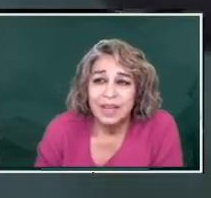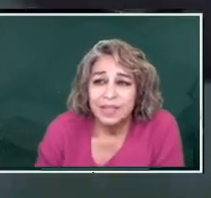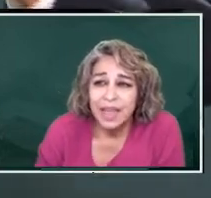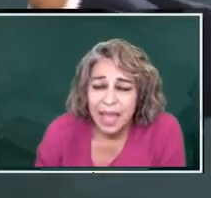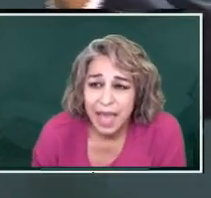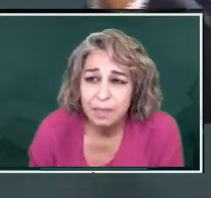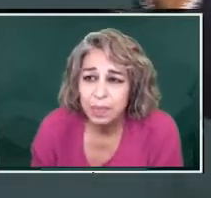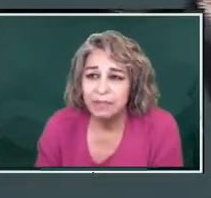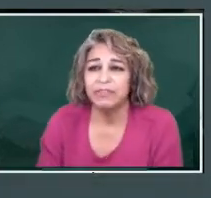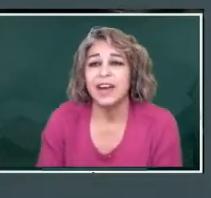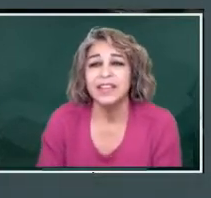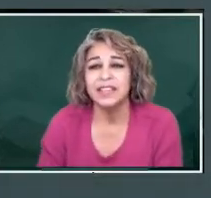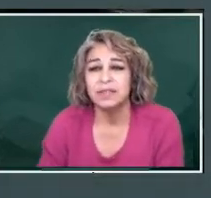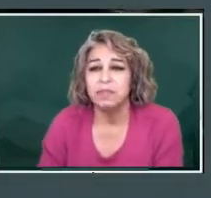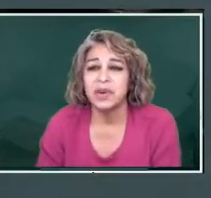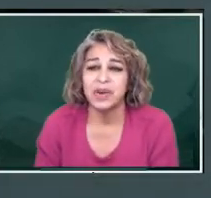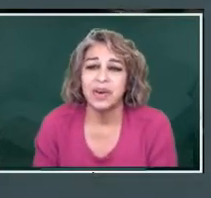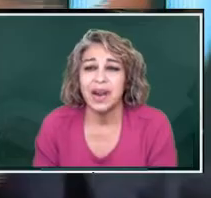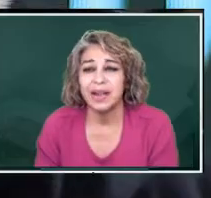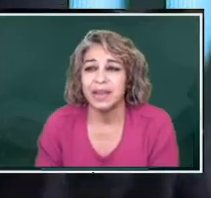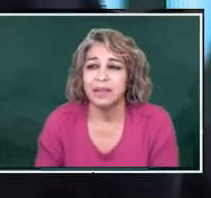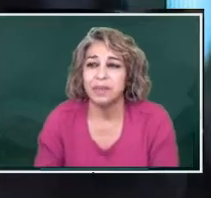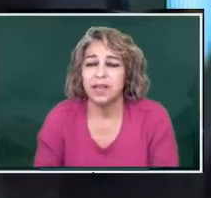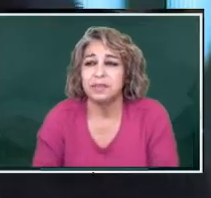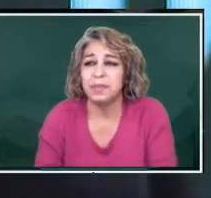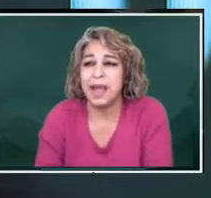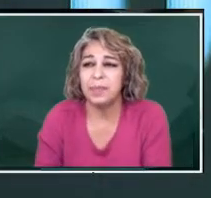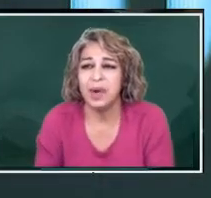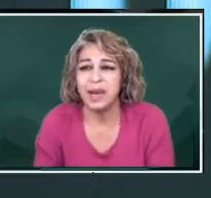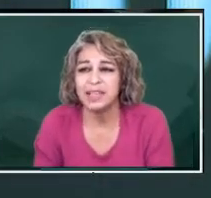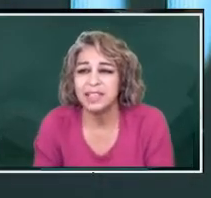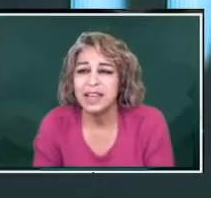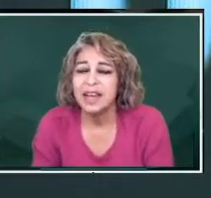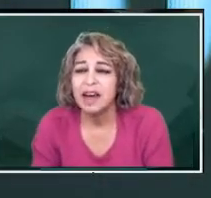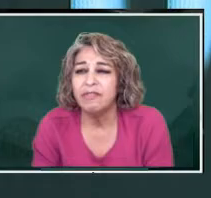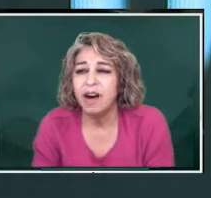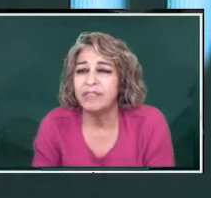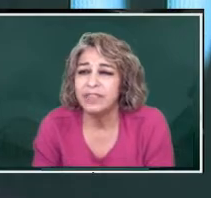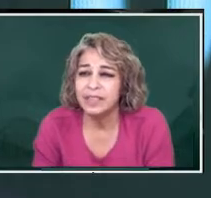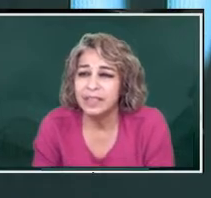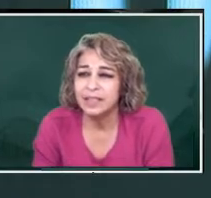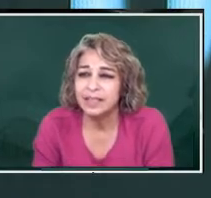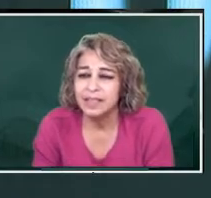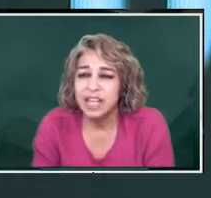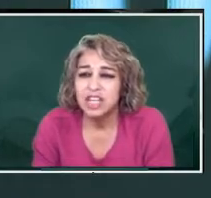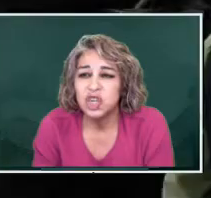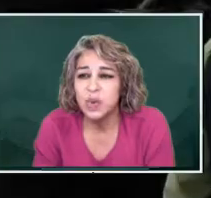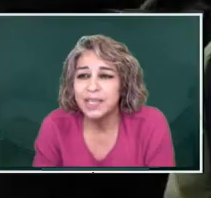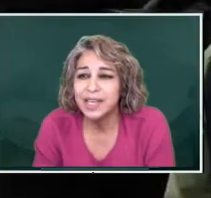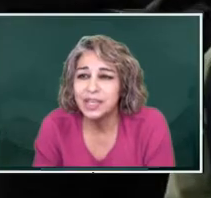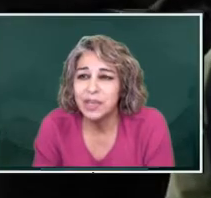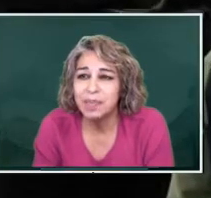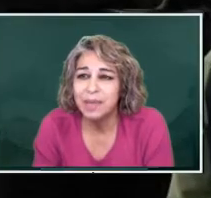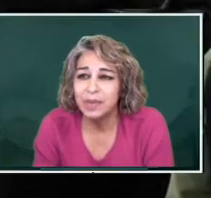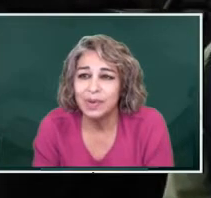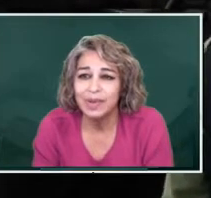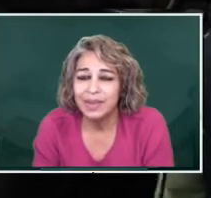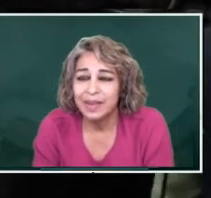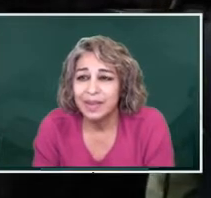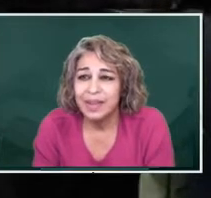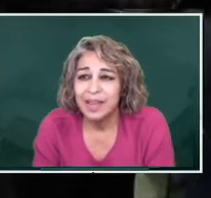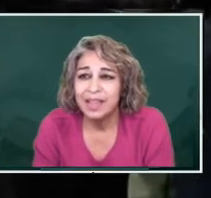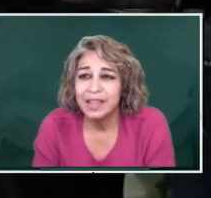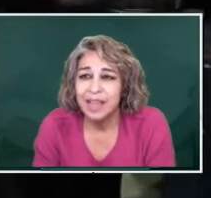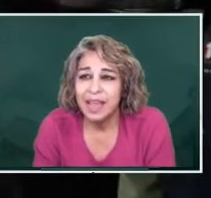They amplified this bureaucratic apparatus of offices to attend to the people.